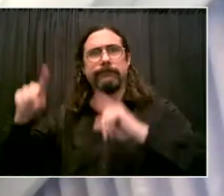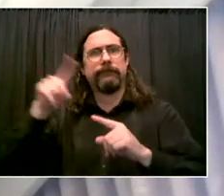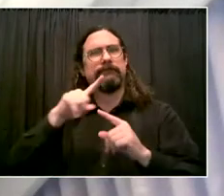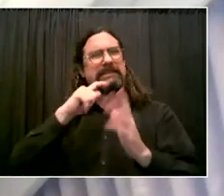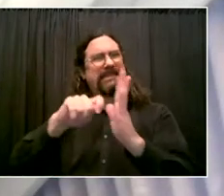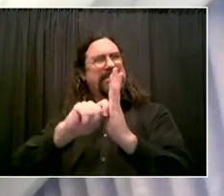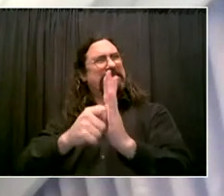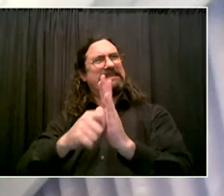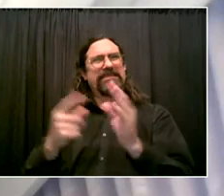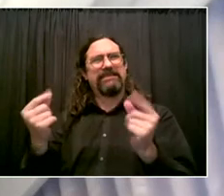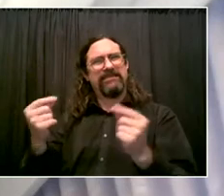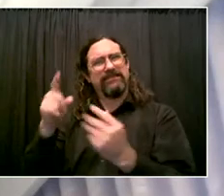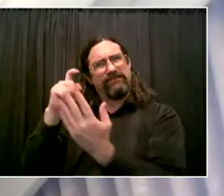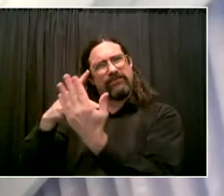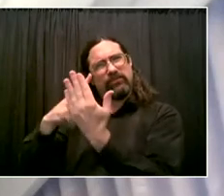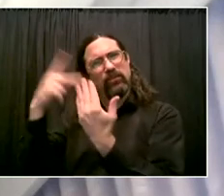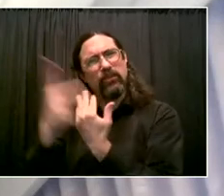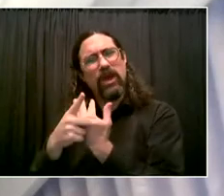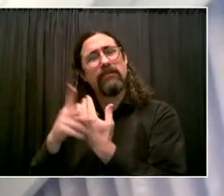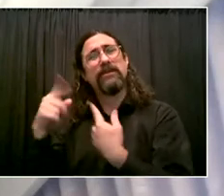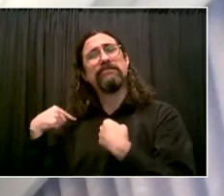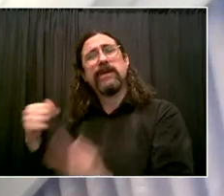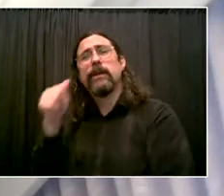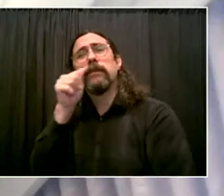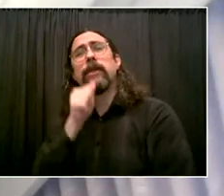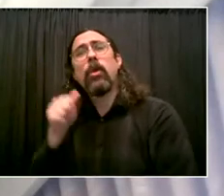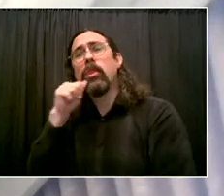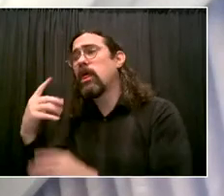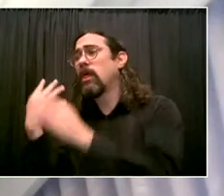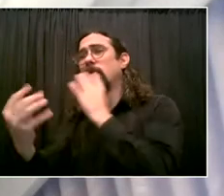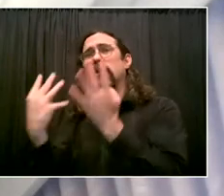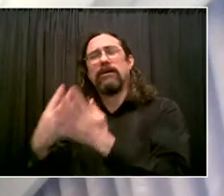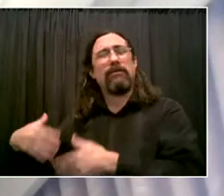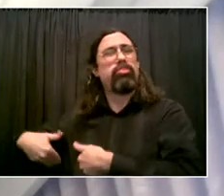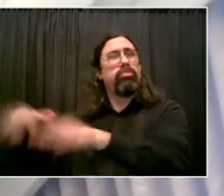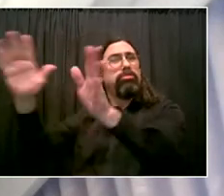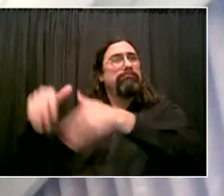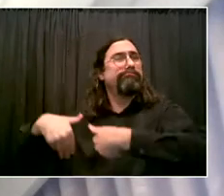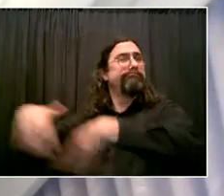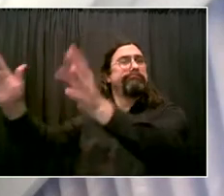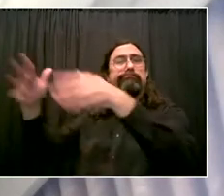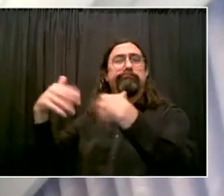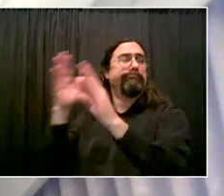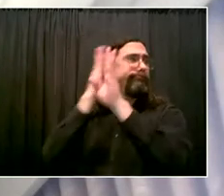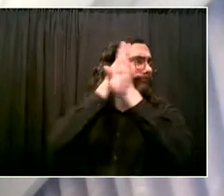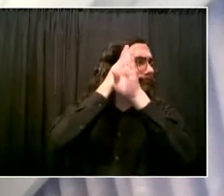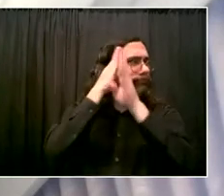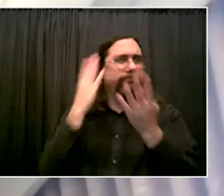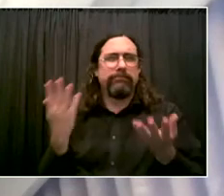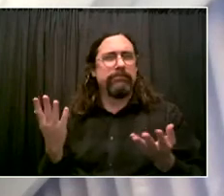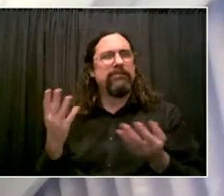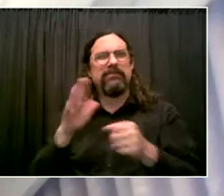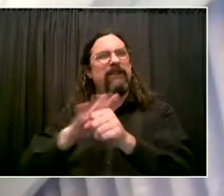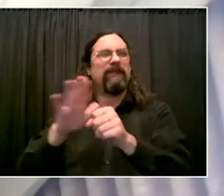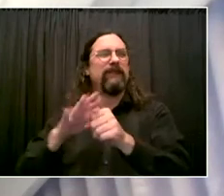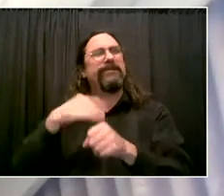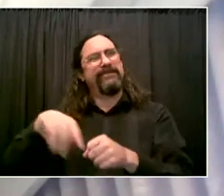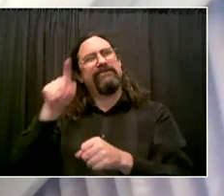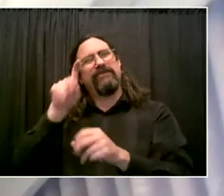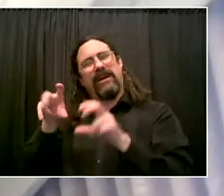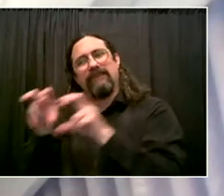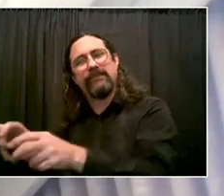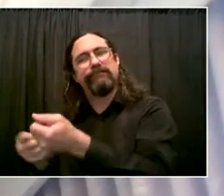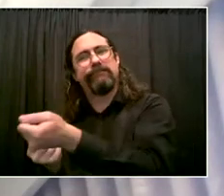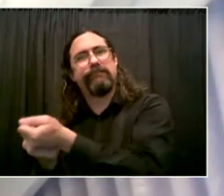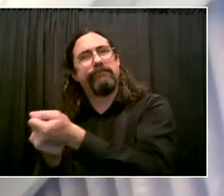point when this bill passes. We need to make sure that people have wraparound services, um, when they are released from prison, because